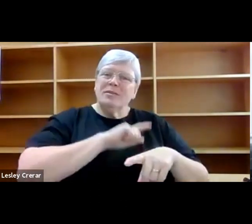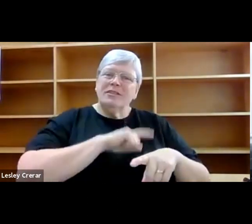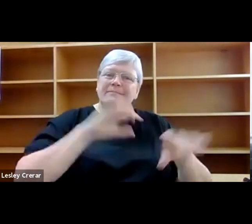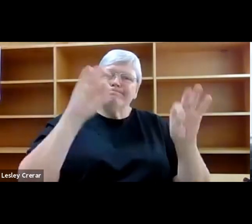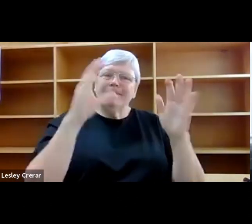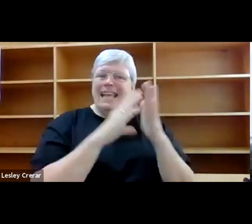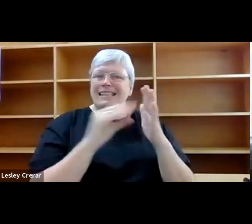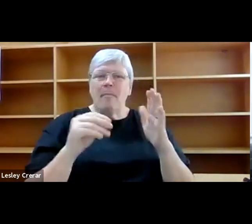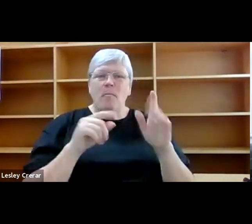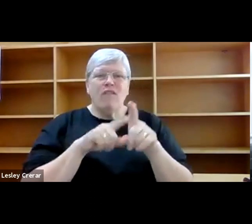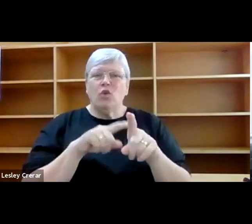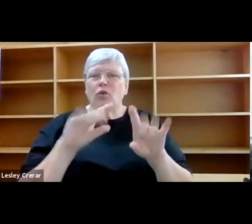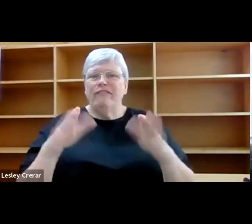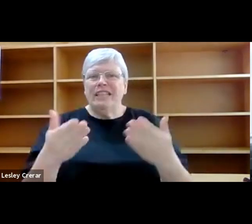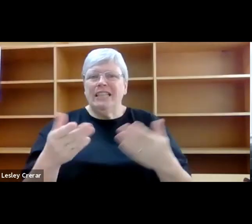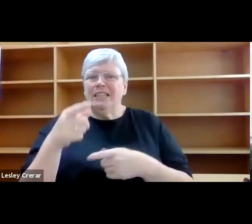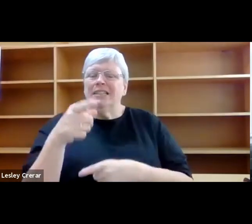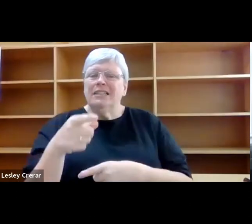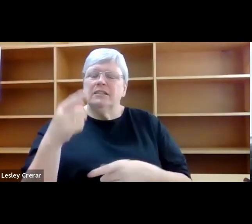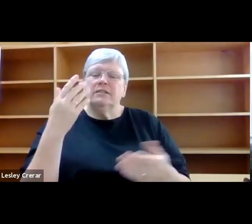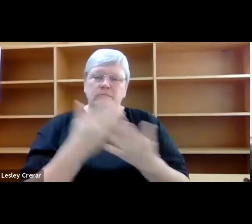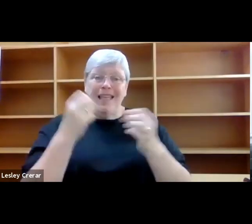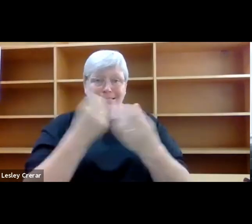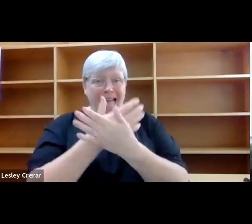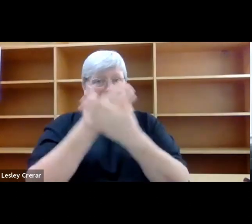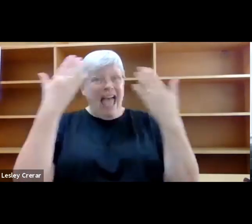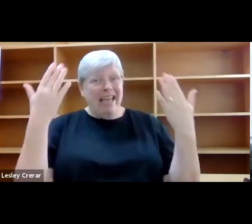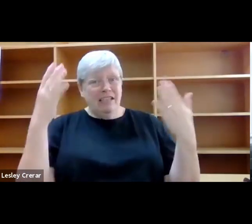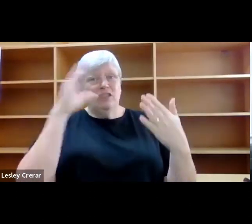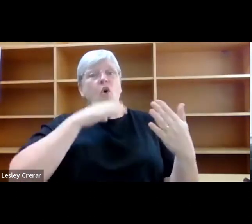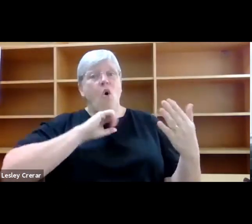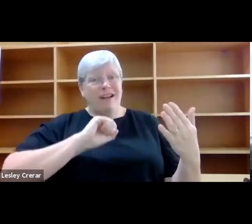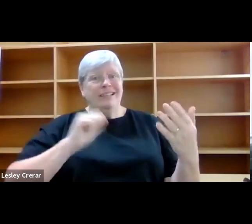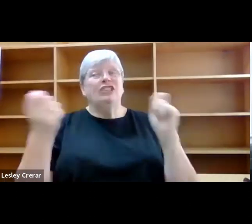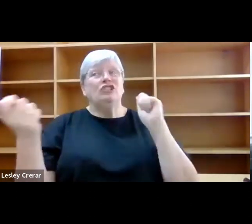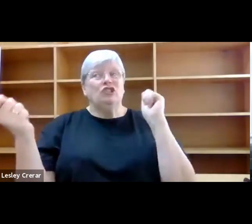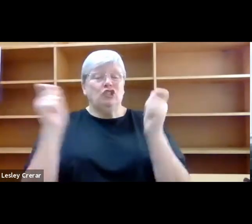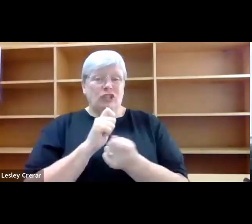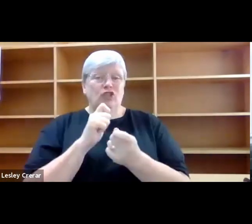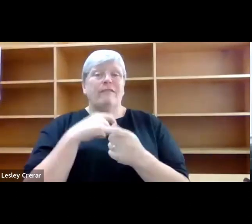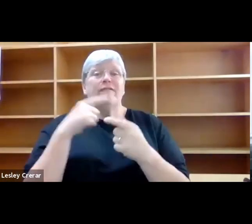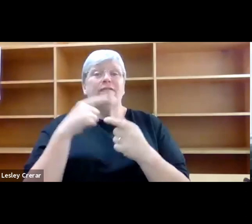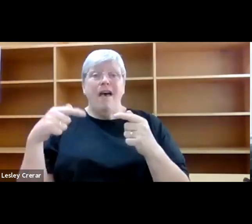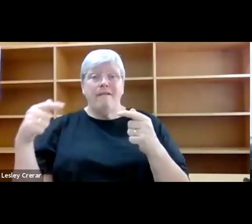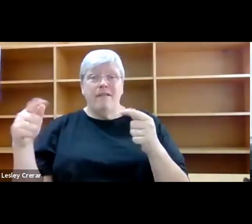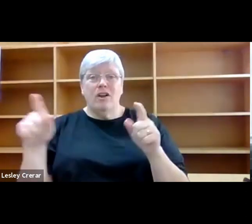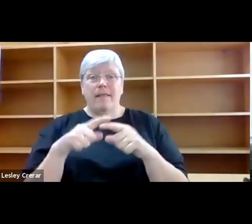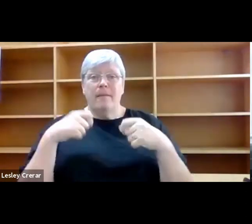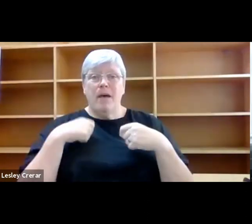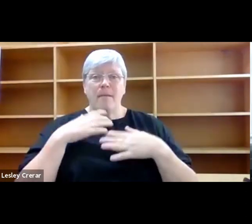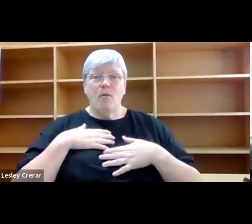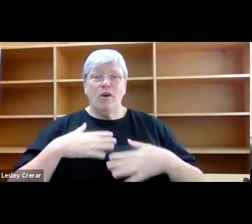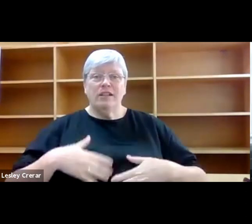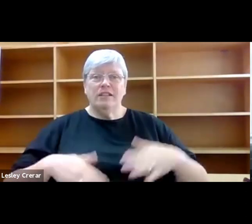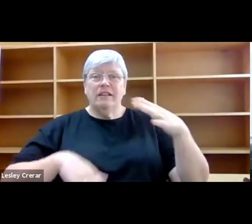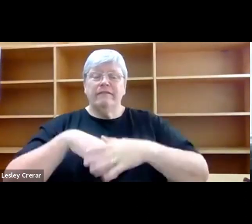to follow. But the light in Orkney changed that forever. It was as if my body had been filled with